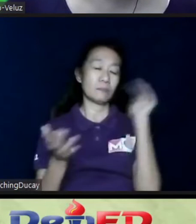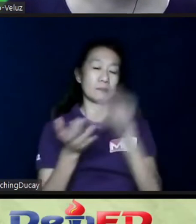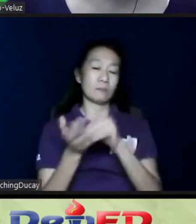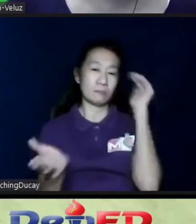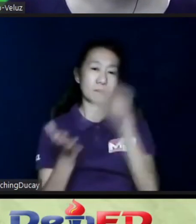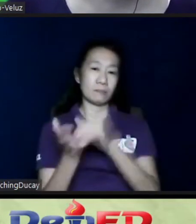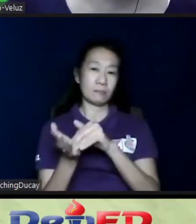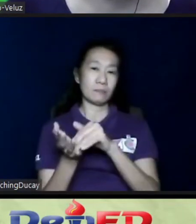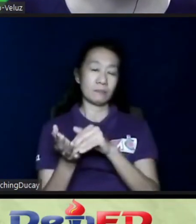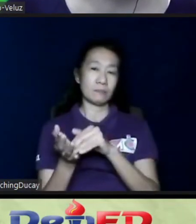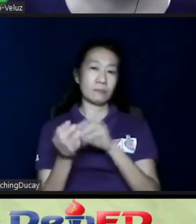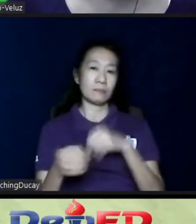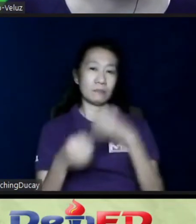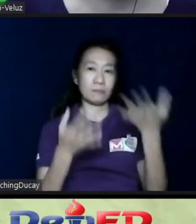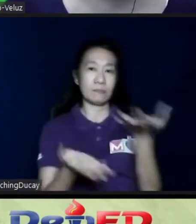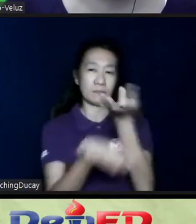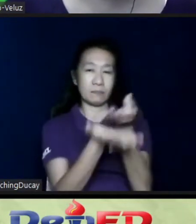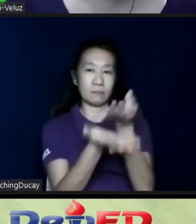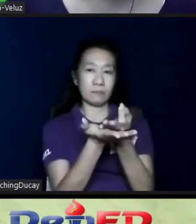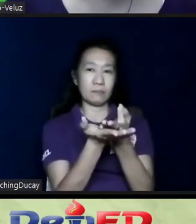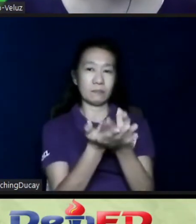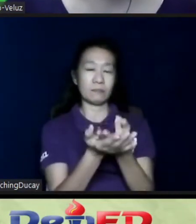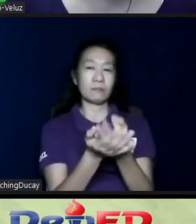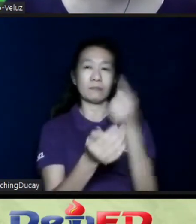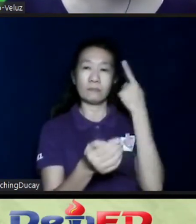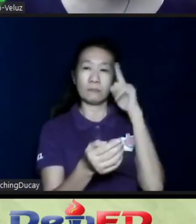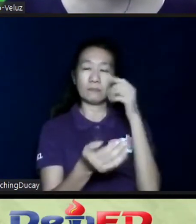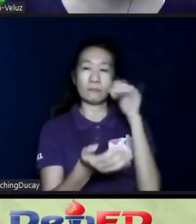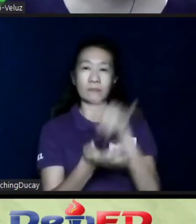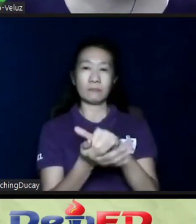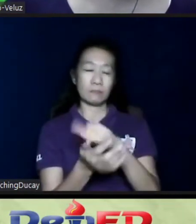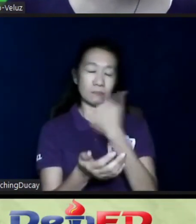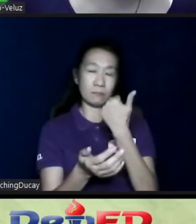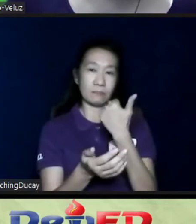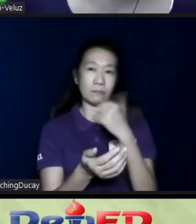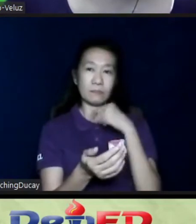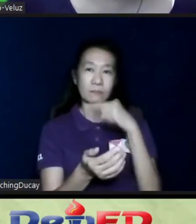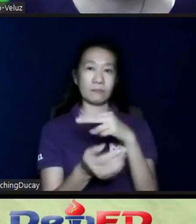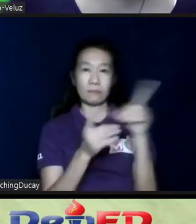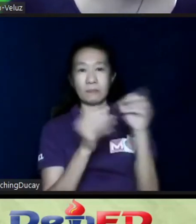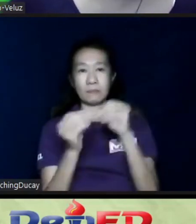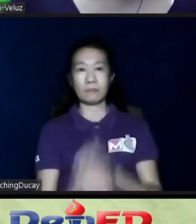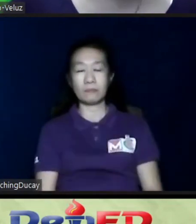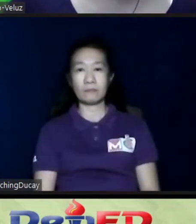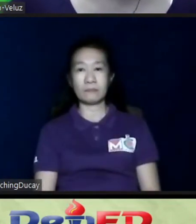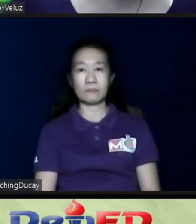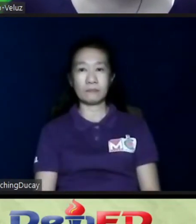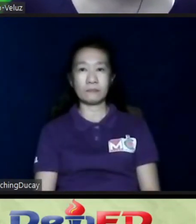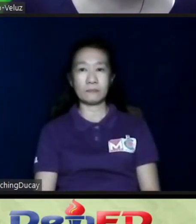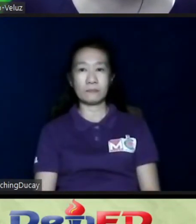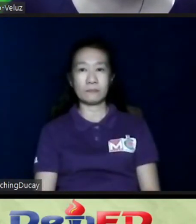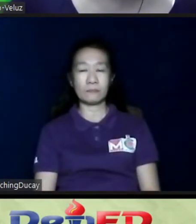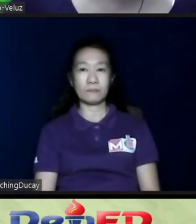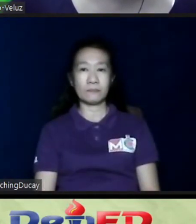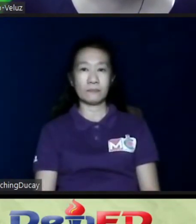i-allocate na lang yung pondong naka-allot para doon sa mga yun sa ibang mga bagay na hindi pa nagagawa. So, yeah.